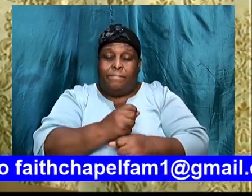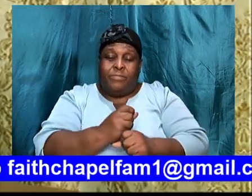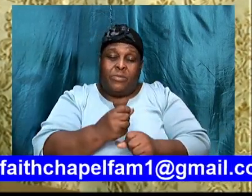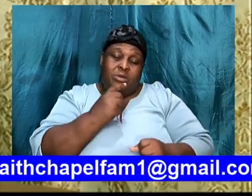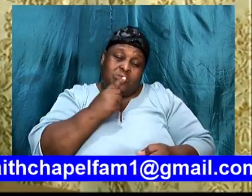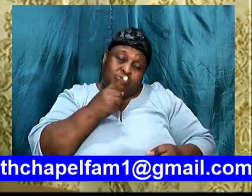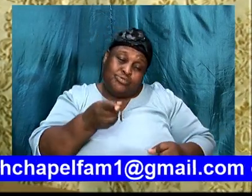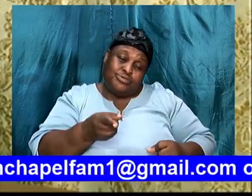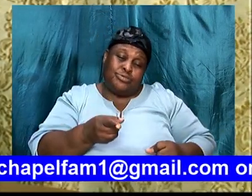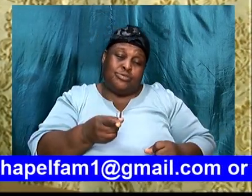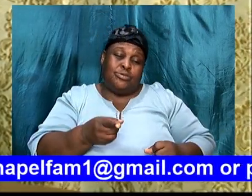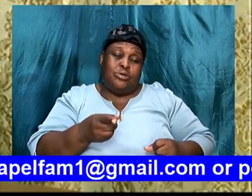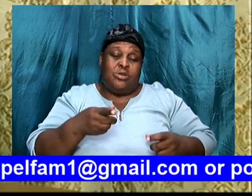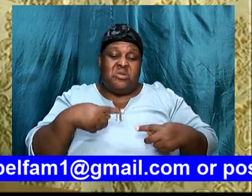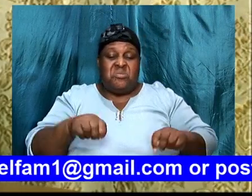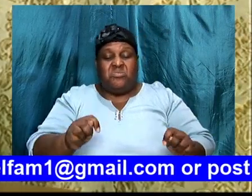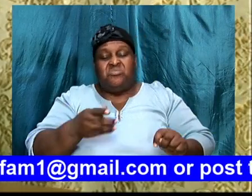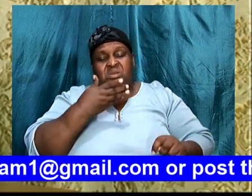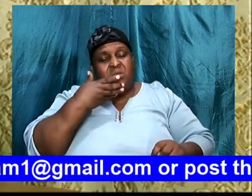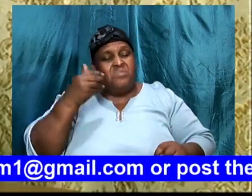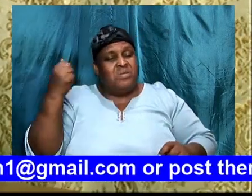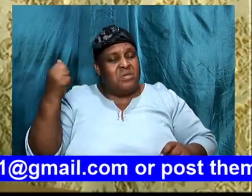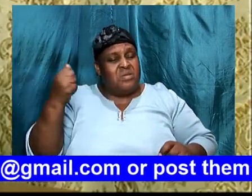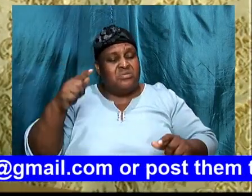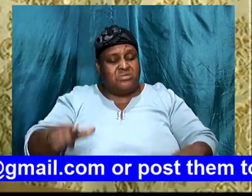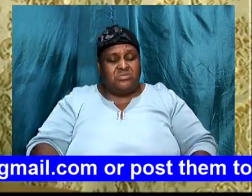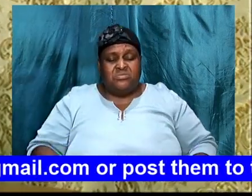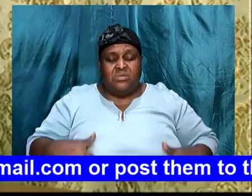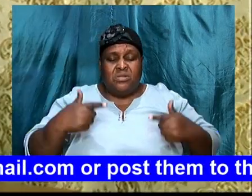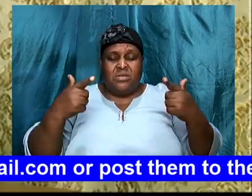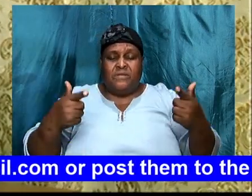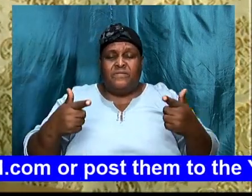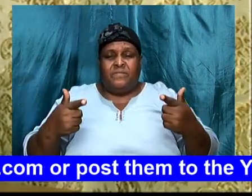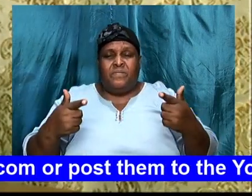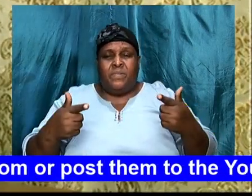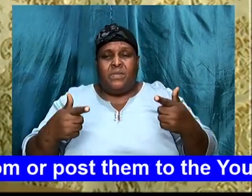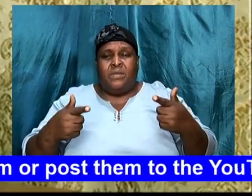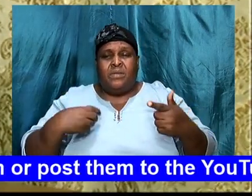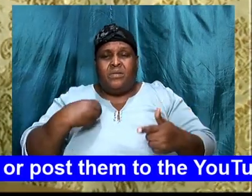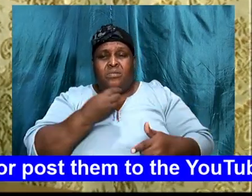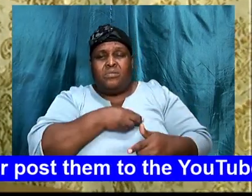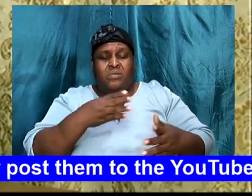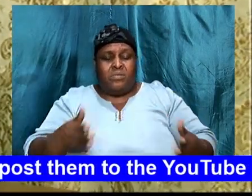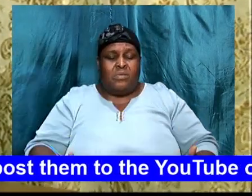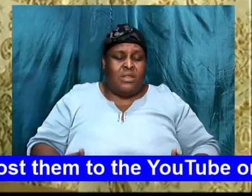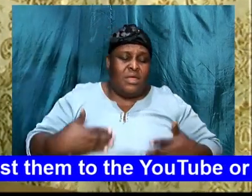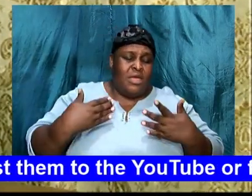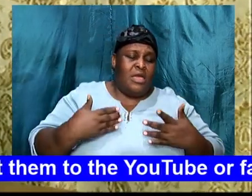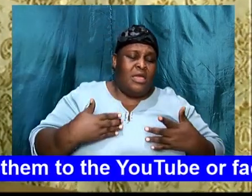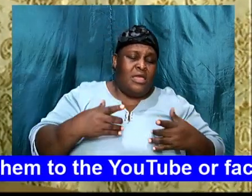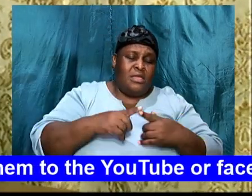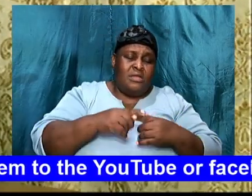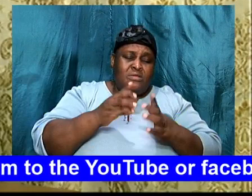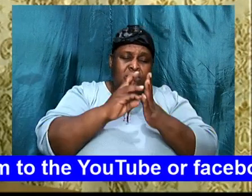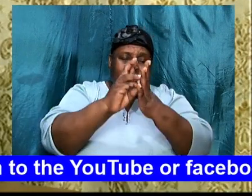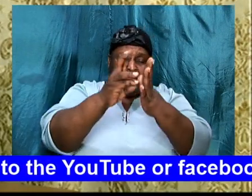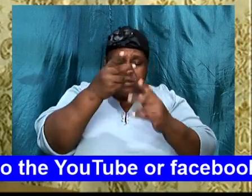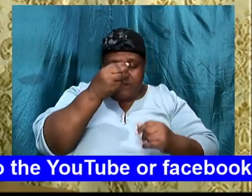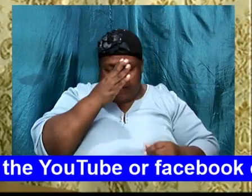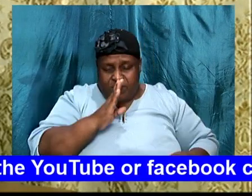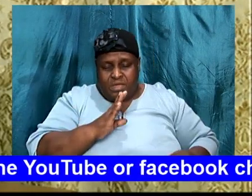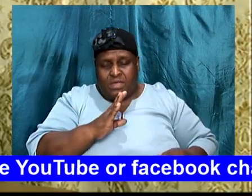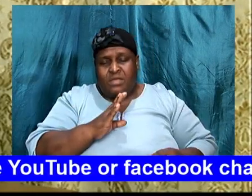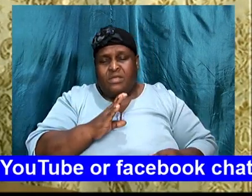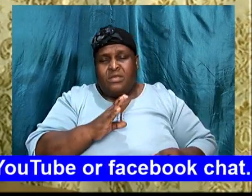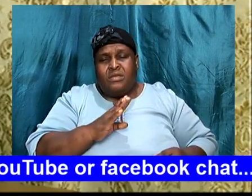we try our very best to live our lives according to the will of God. We